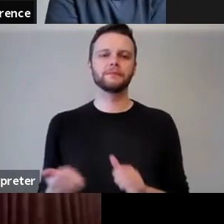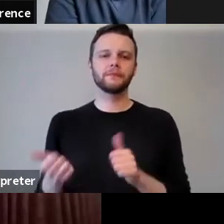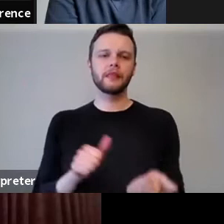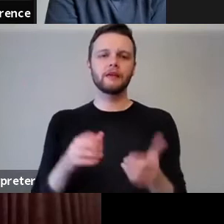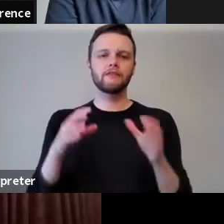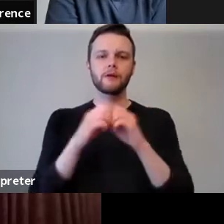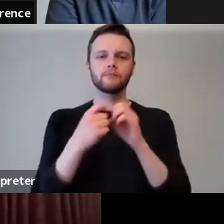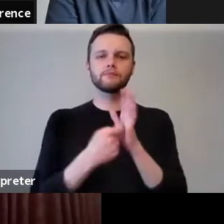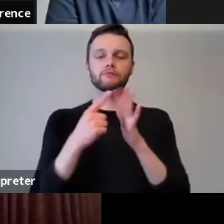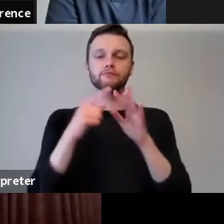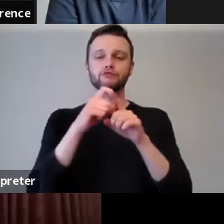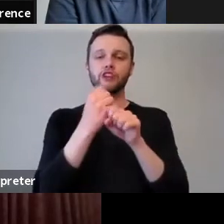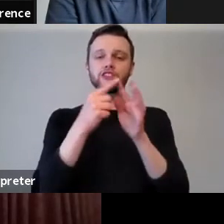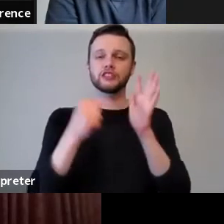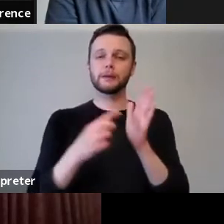McConnell.